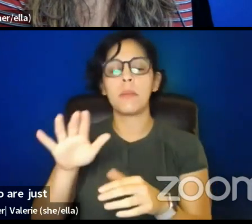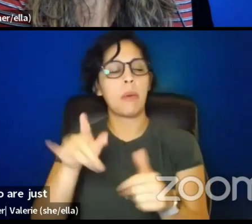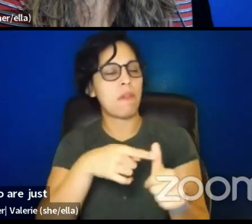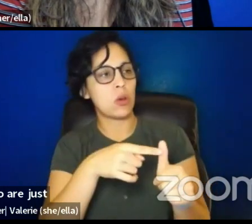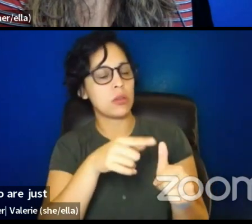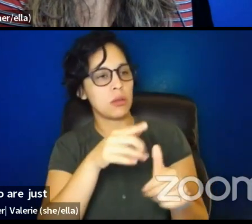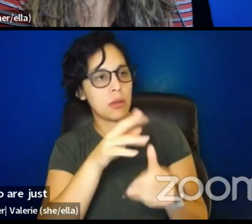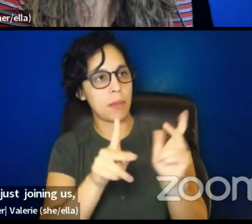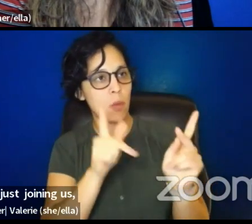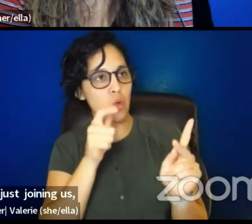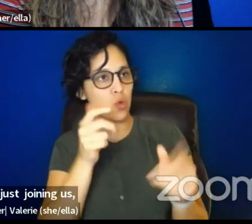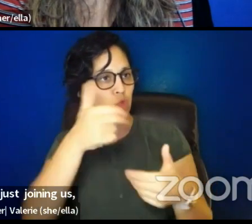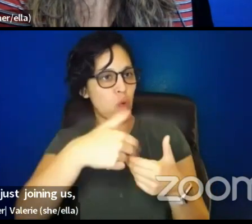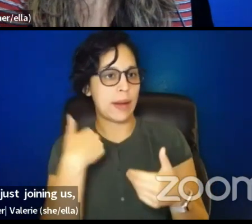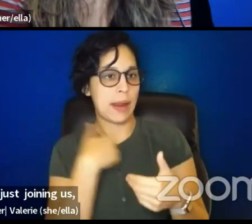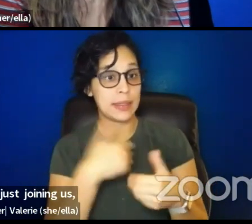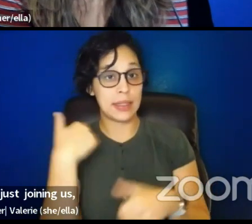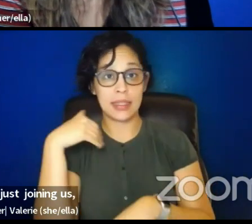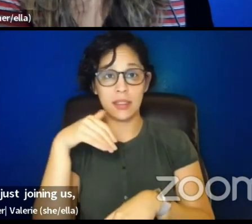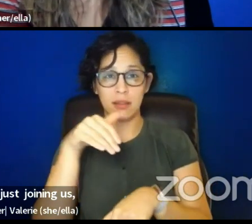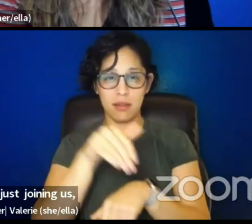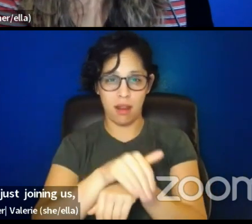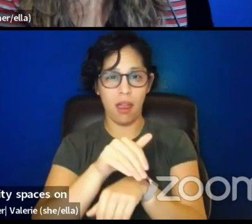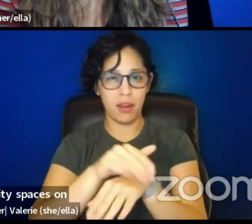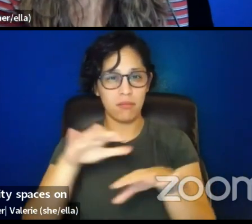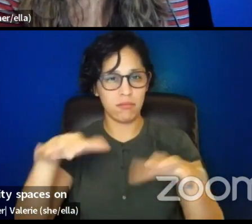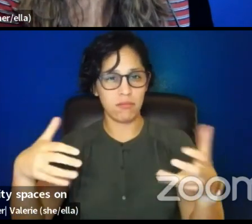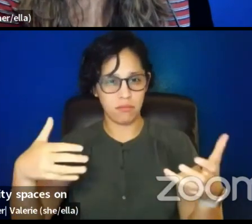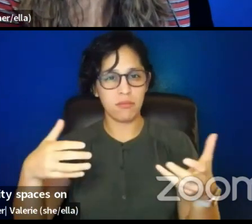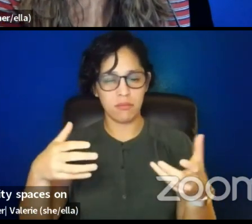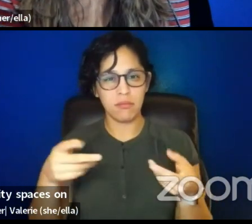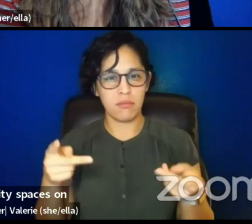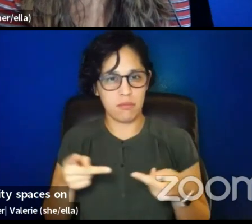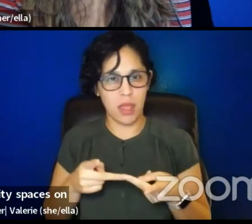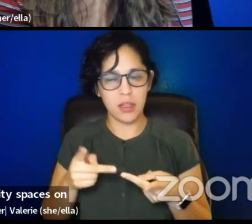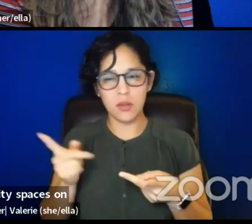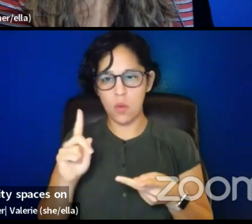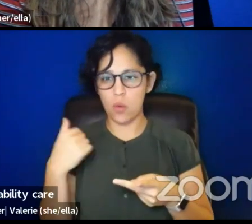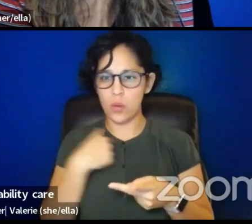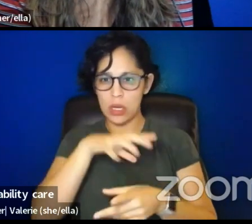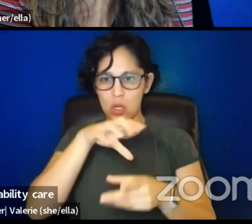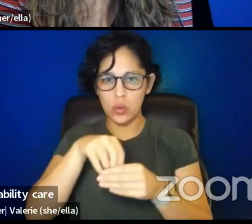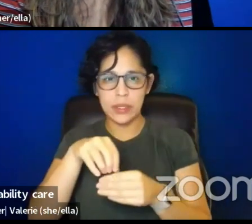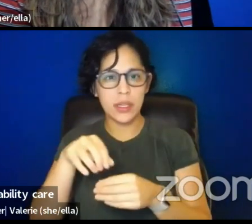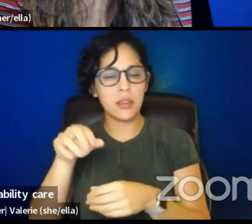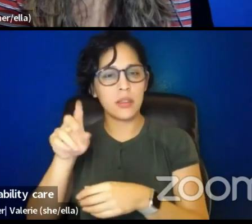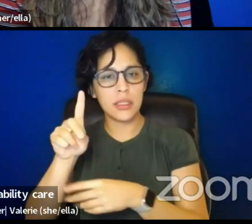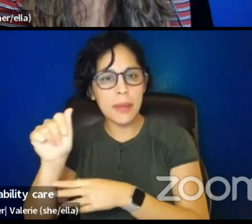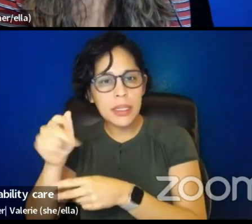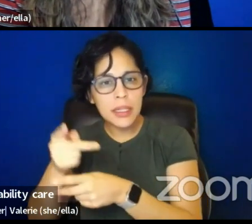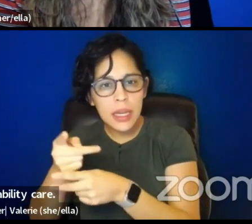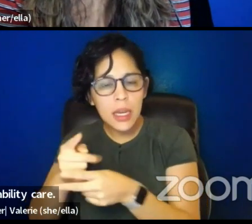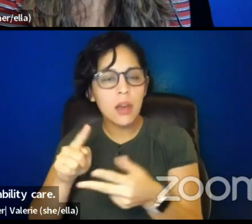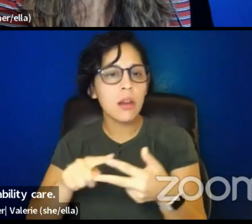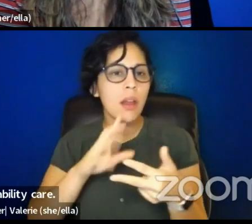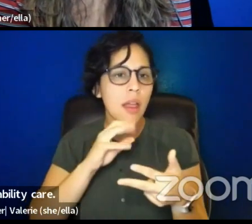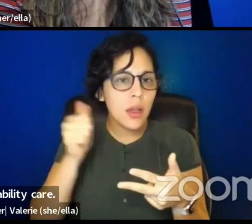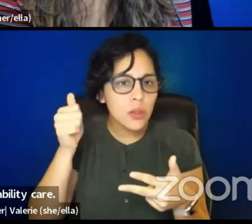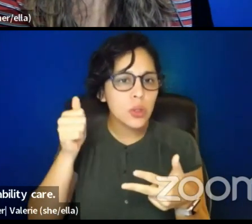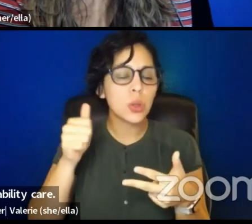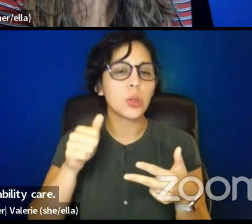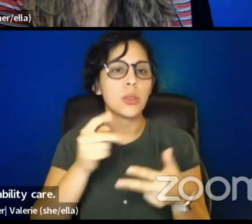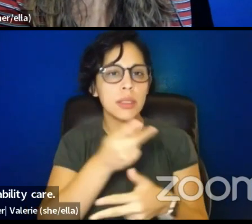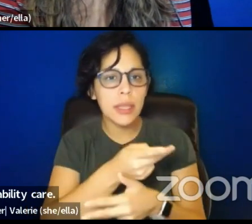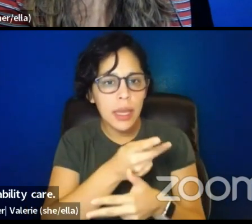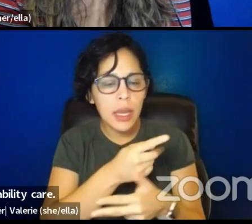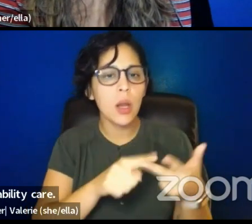um, last night's affinity spaces on other care, including elder care, disability care, um, parenting care, that's not talked about, um,